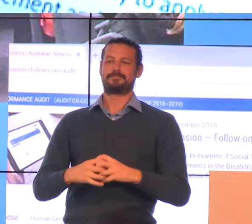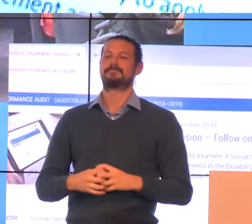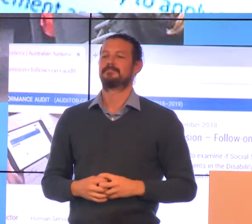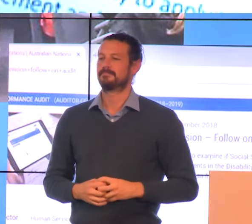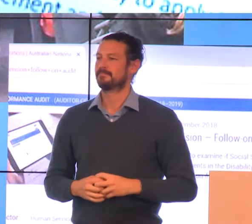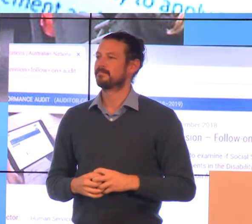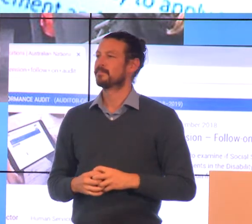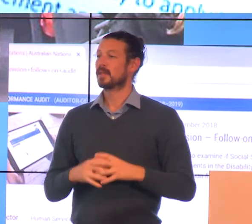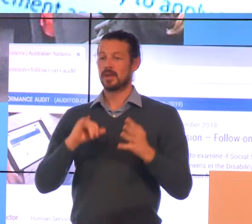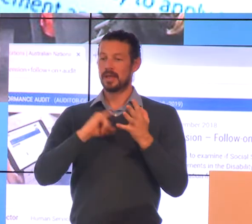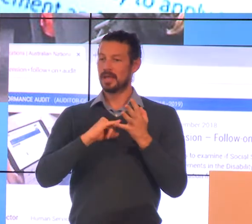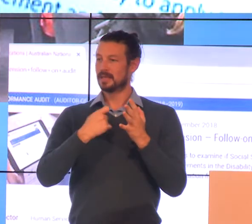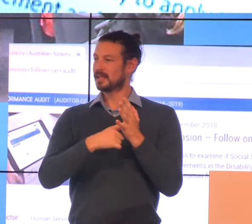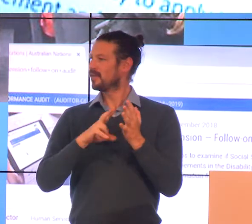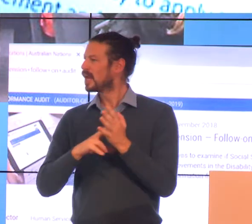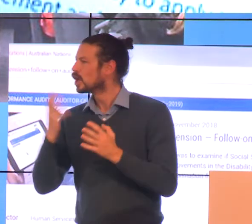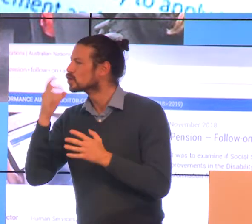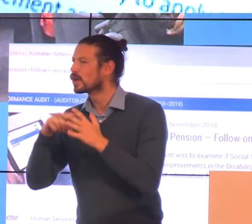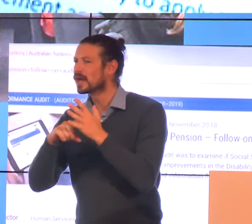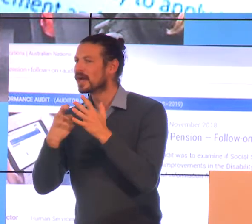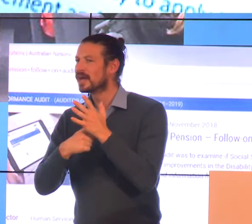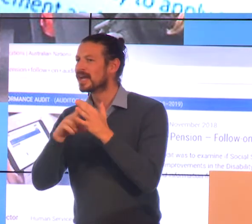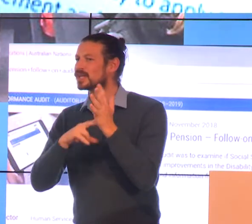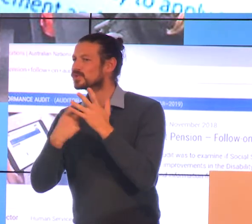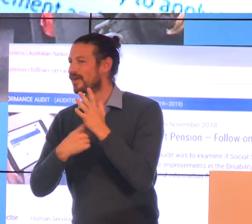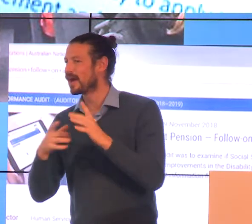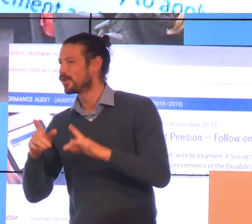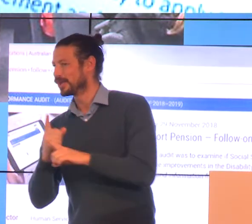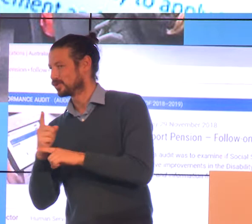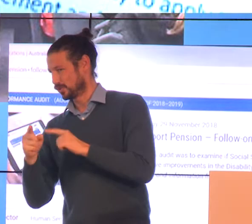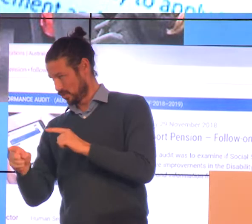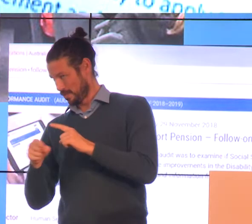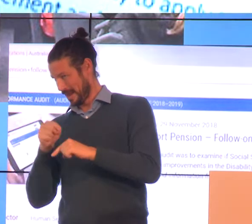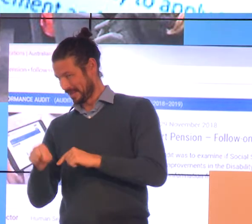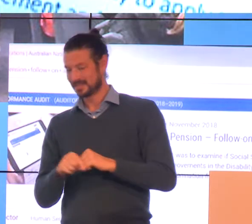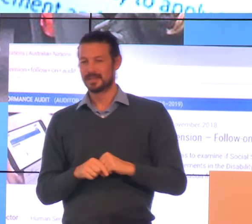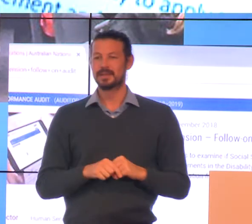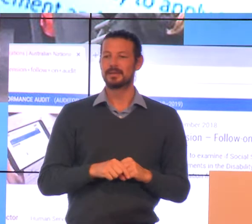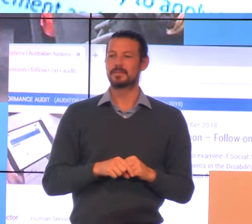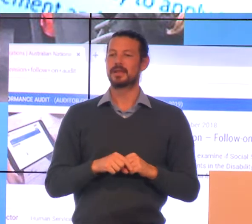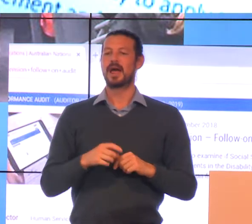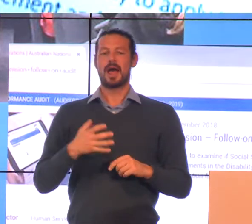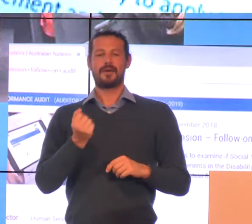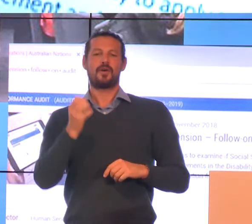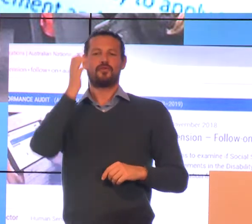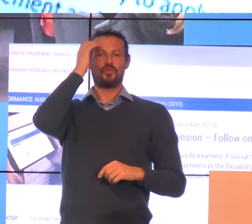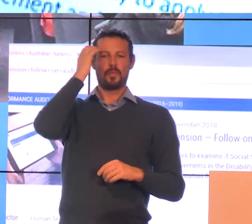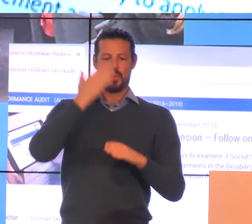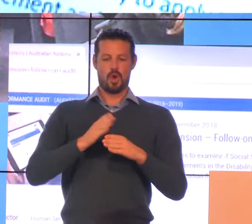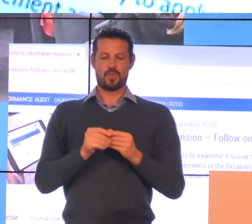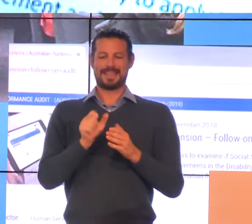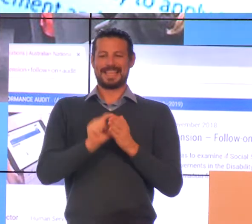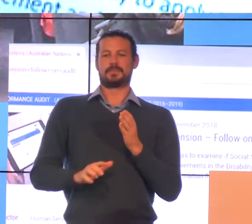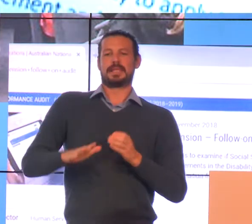SSRV, I'm sorry Trevor I haven't talked to you about this but the work with the disability, more formal work with the disability sector